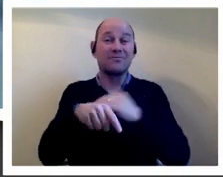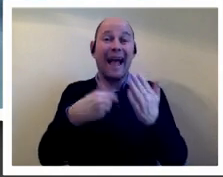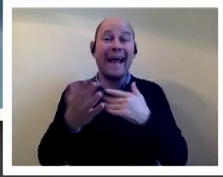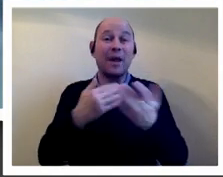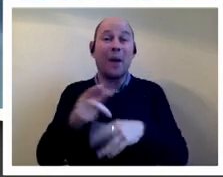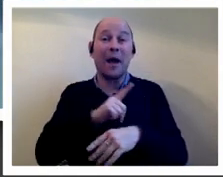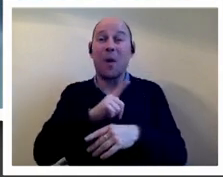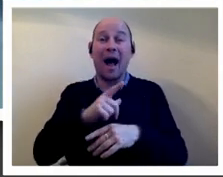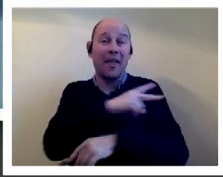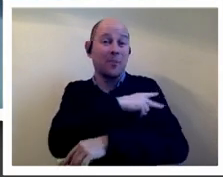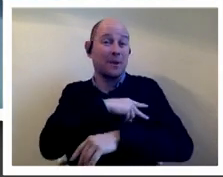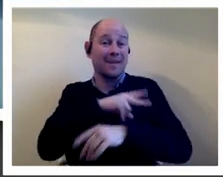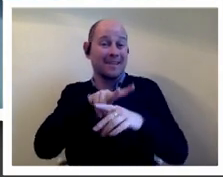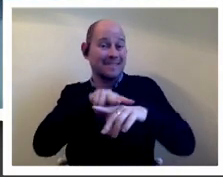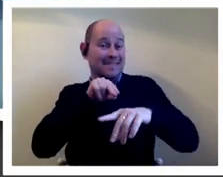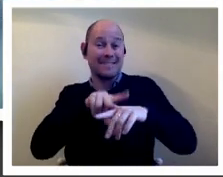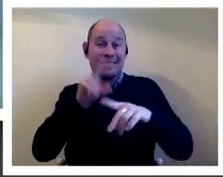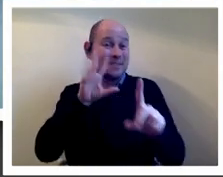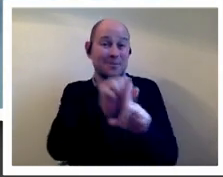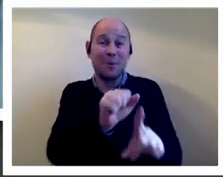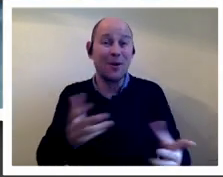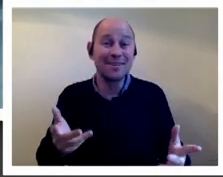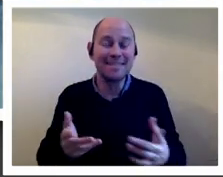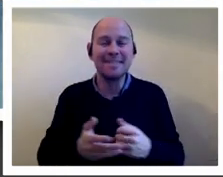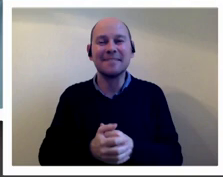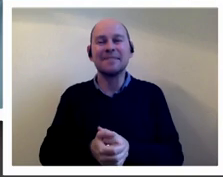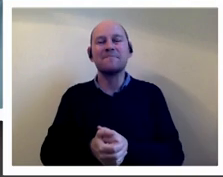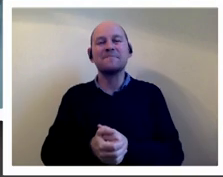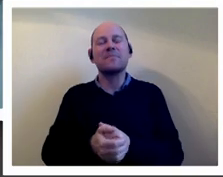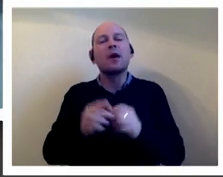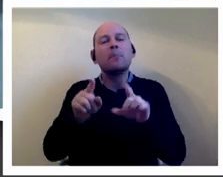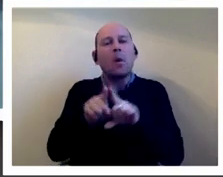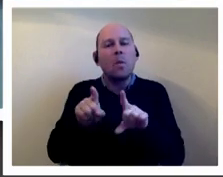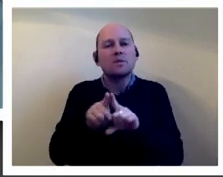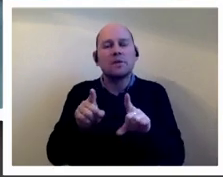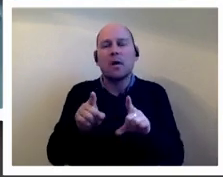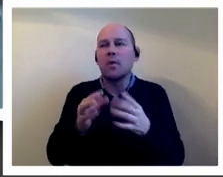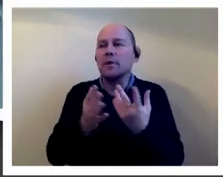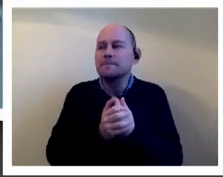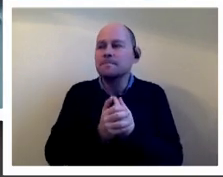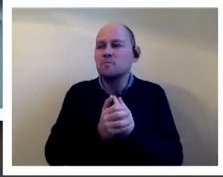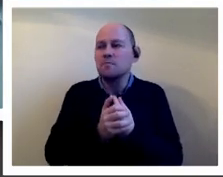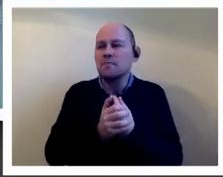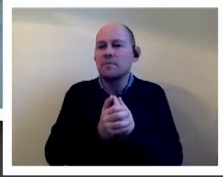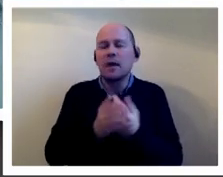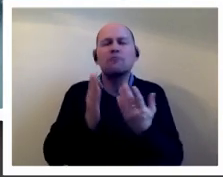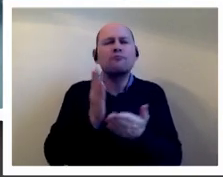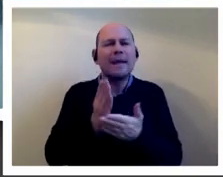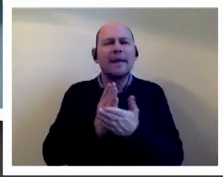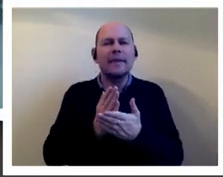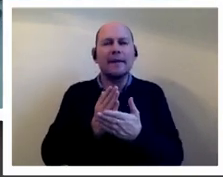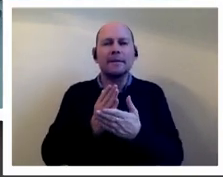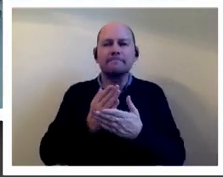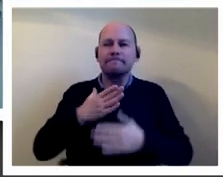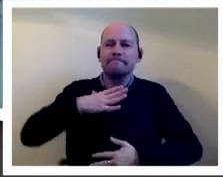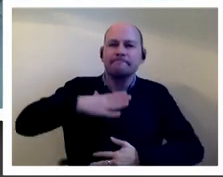um so you got that and then i think there's also something about the kind of the politeness of it all um you know the